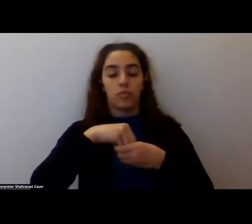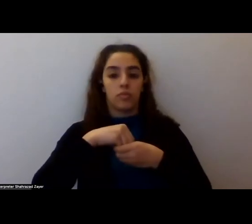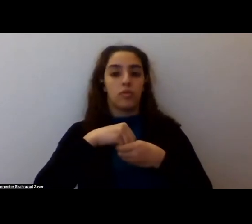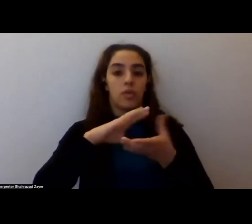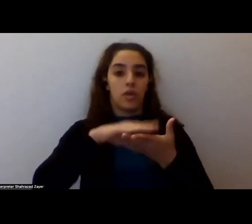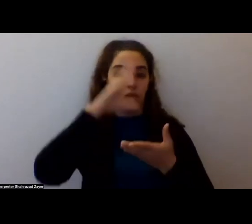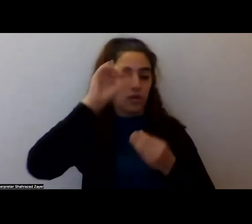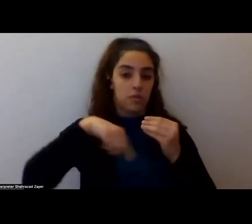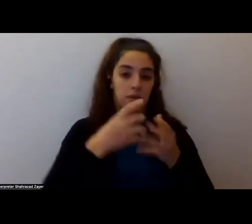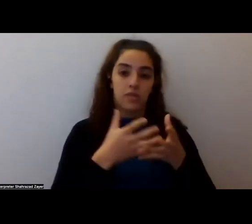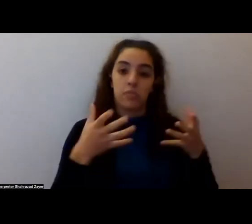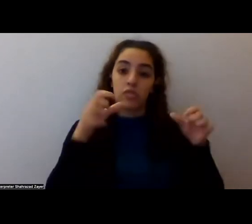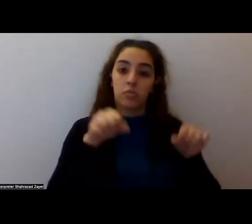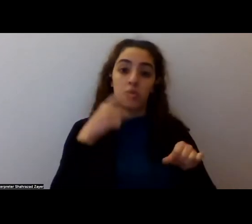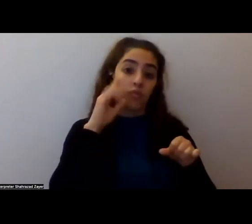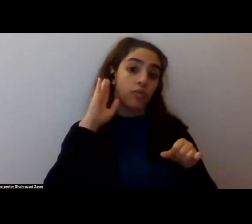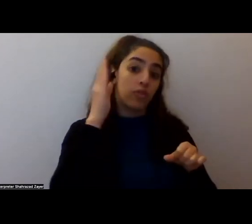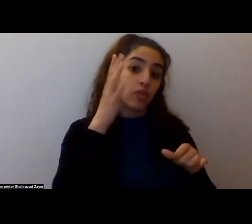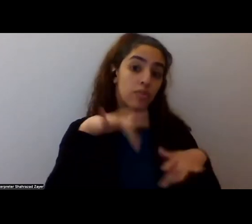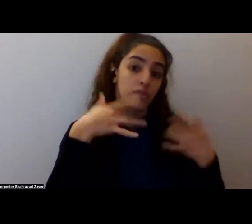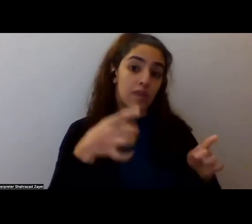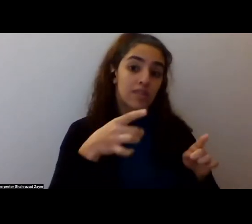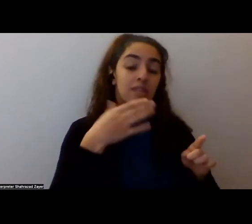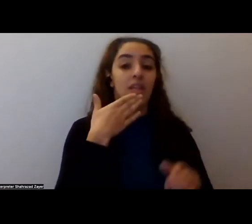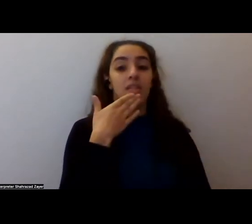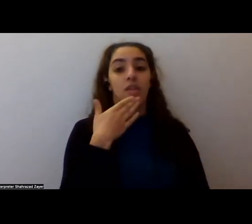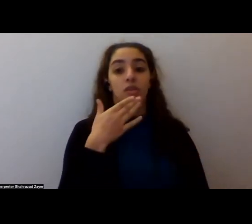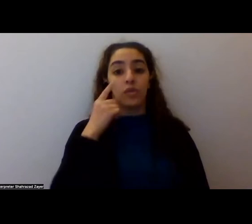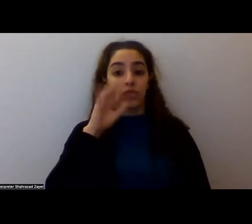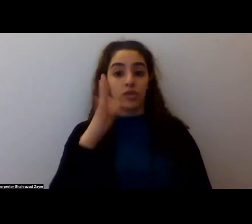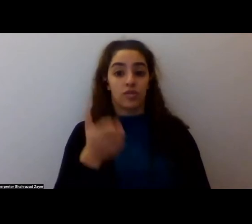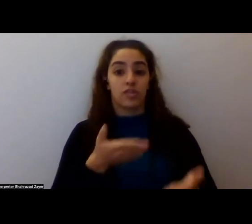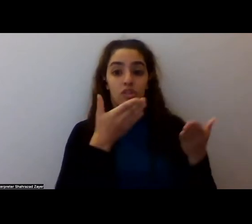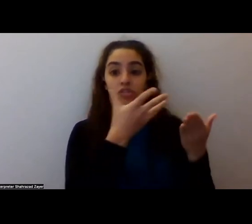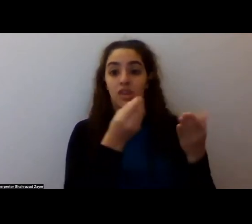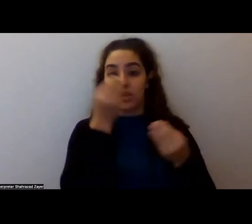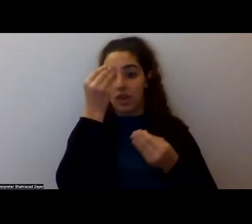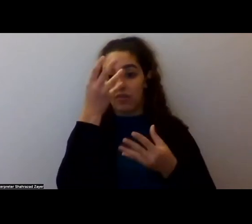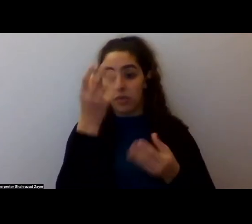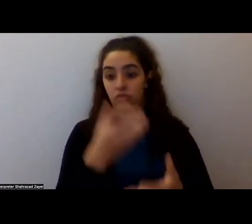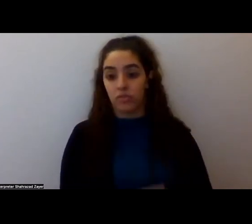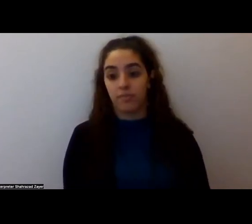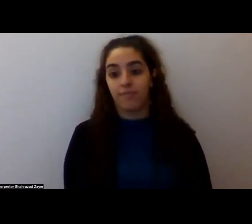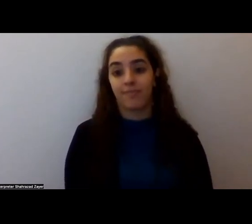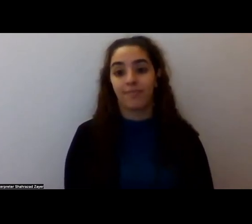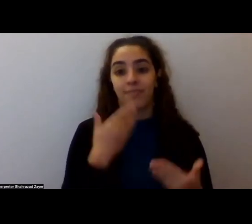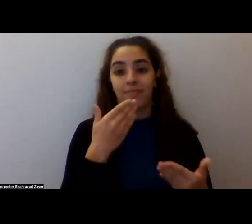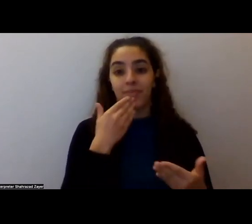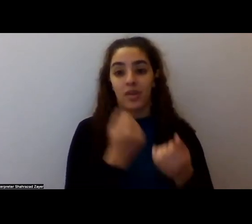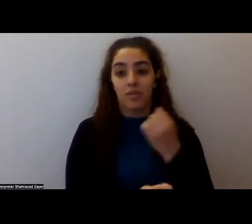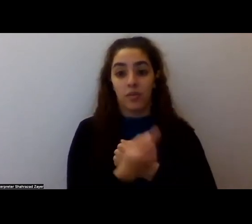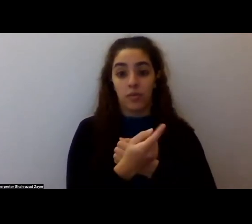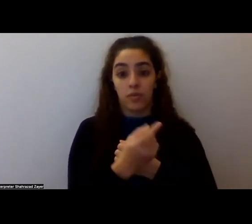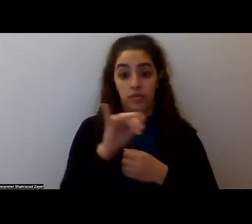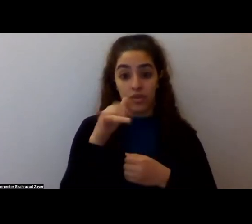for future events. So I appreciate the suggestion and the, the, um, information. Um, okay. Thank you everyone. Jessica, did